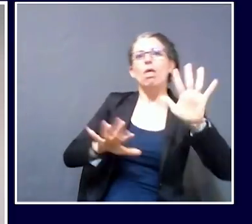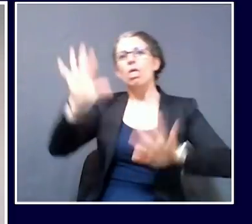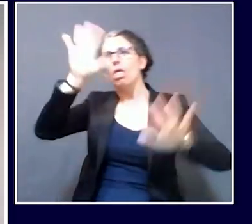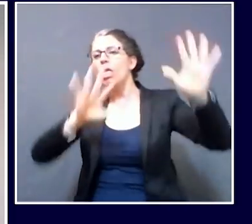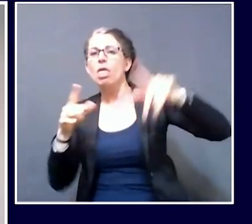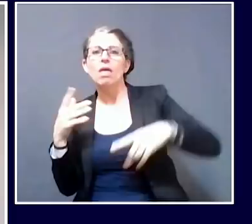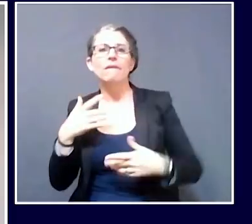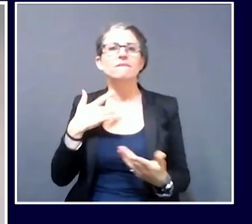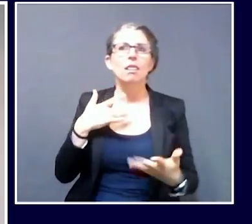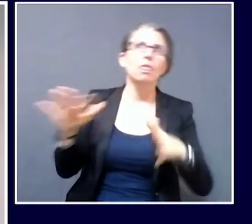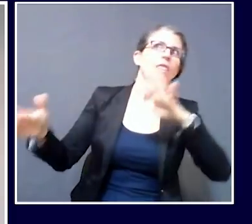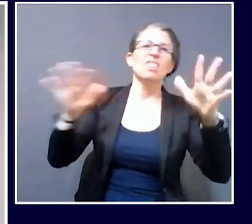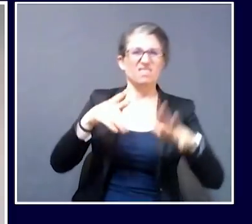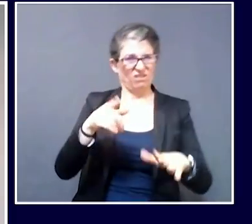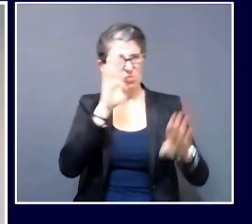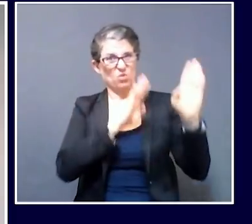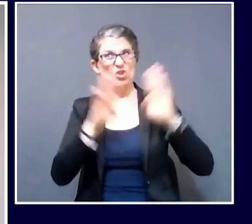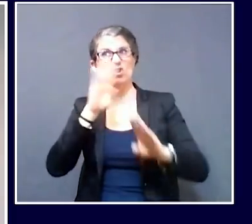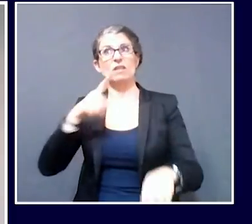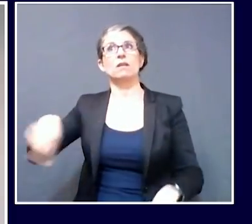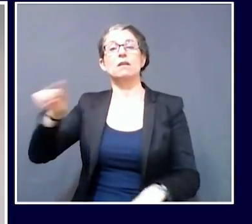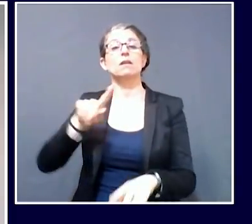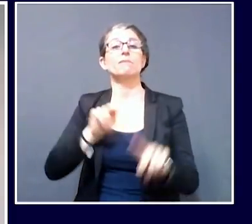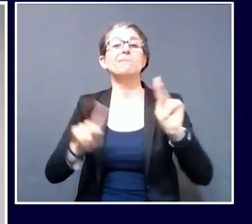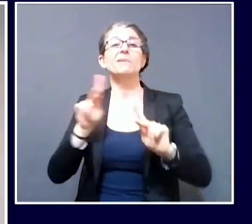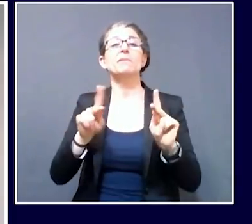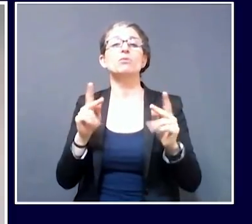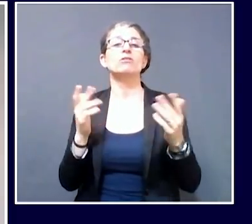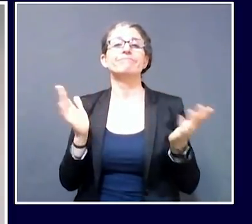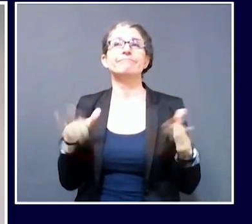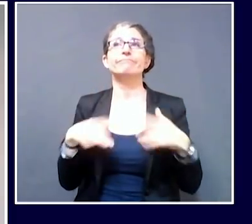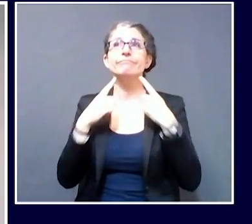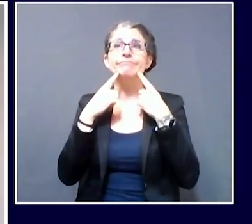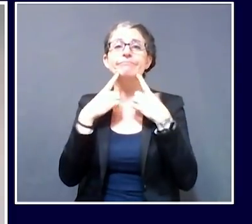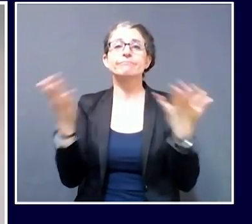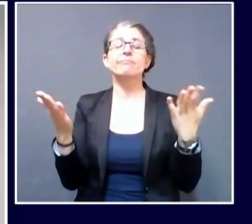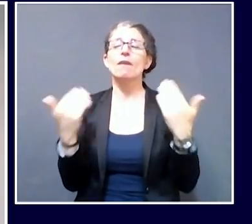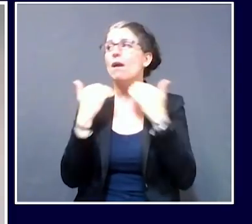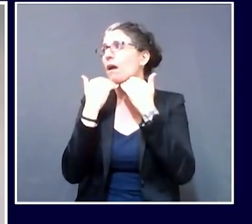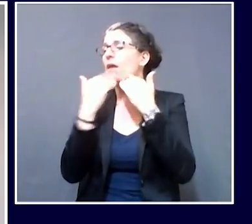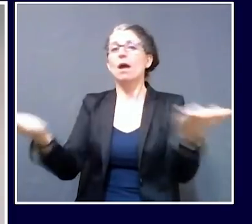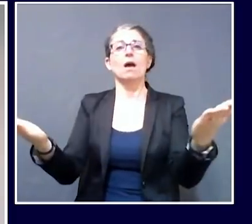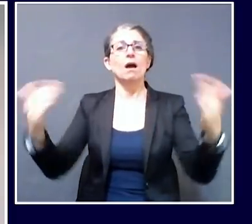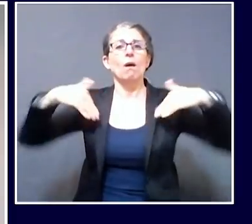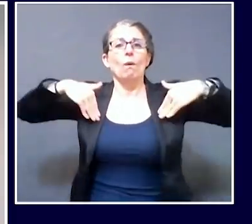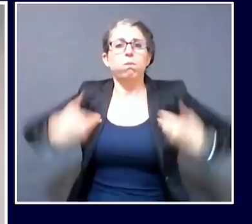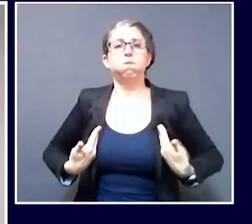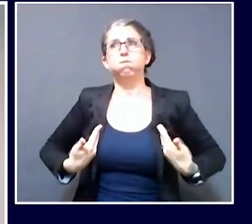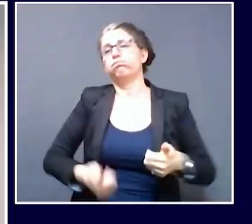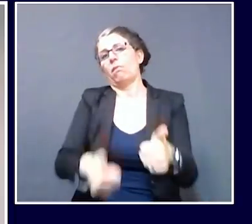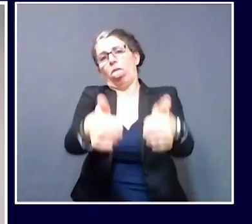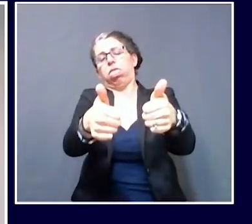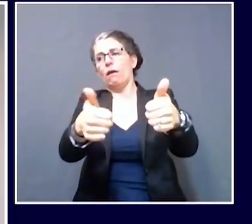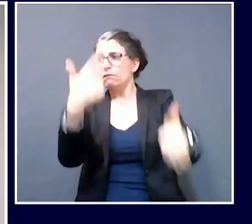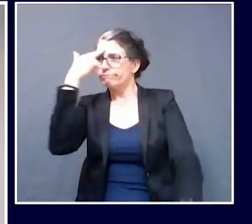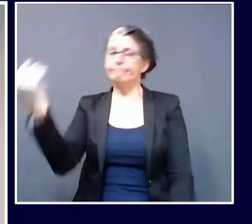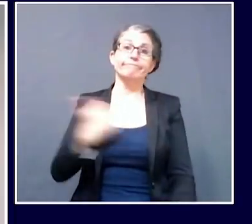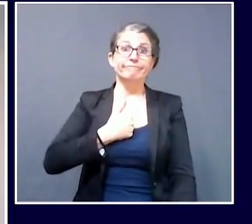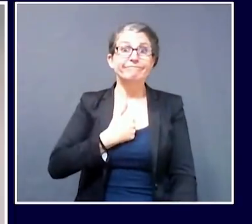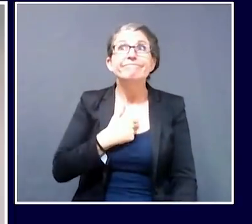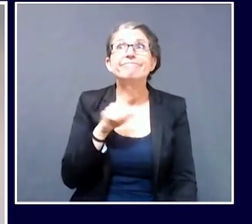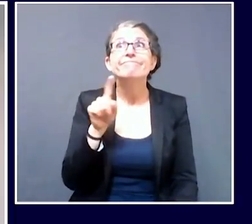point will just become complacent or just exhausted, frankly, about what's allowed, what isn't?